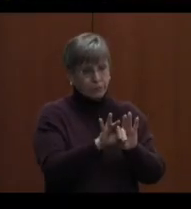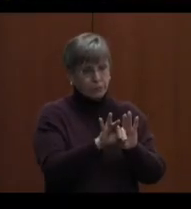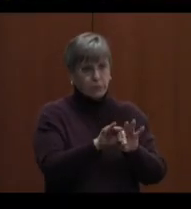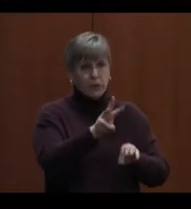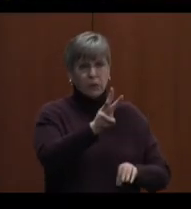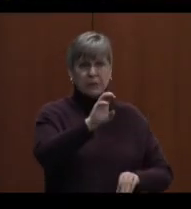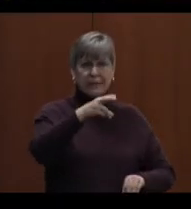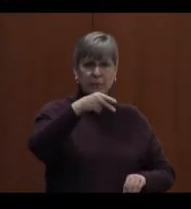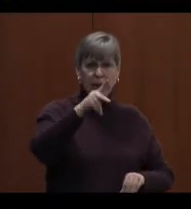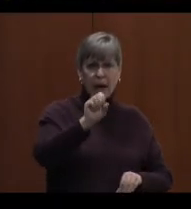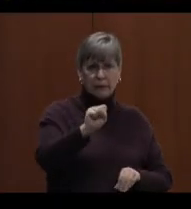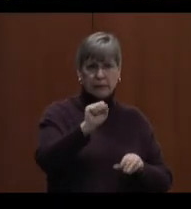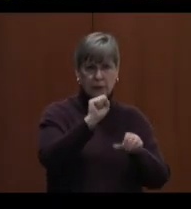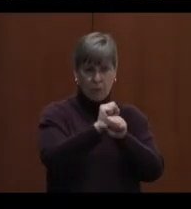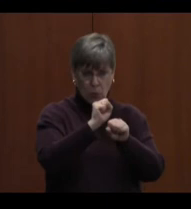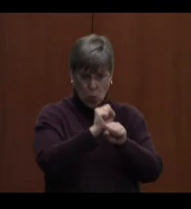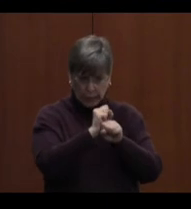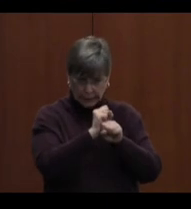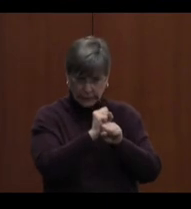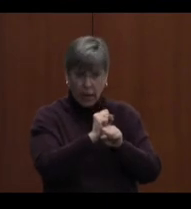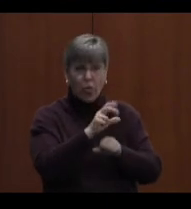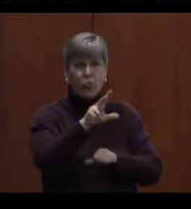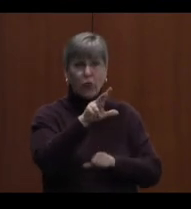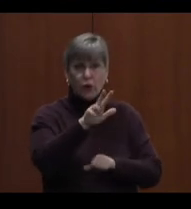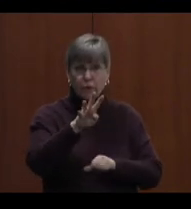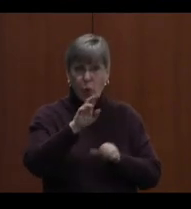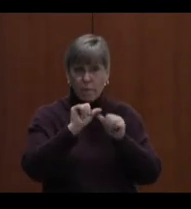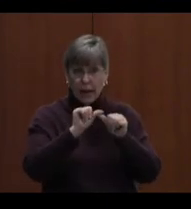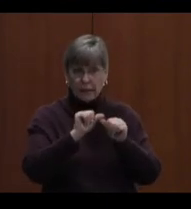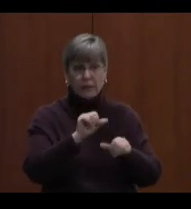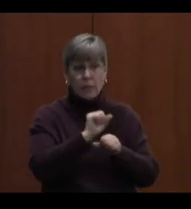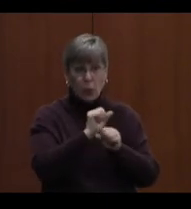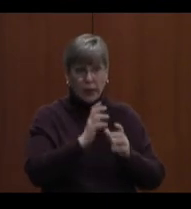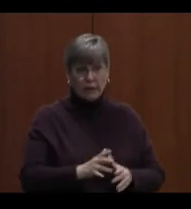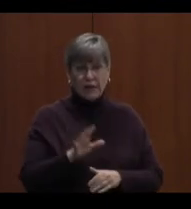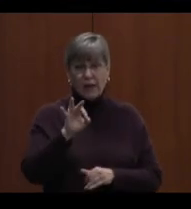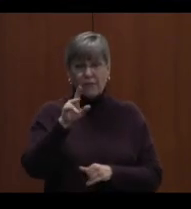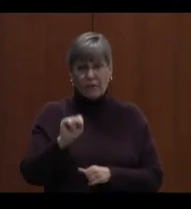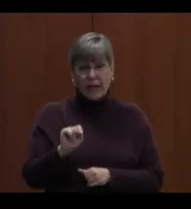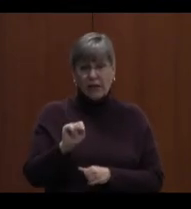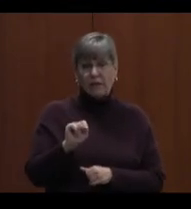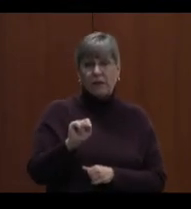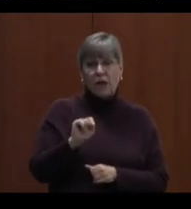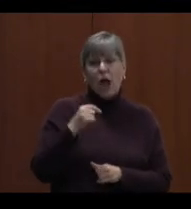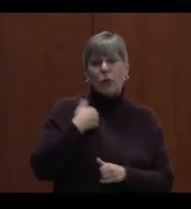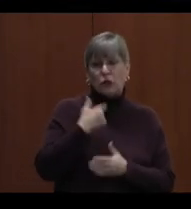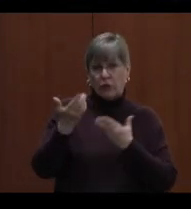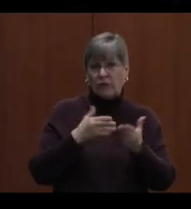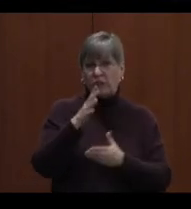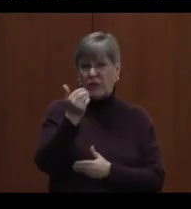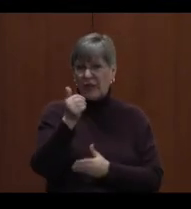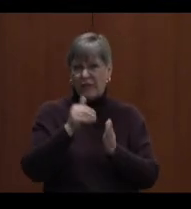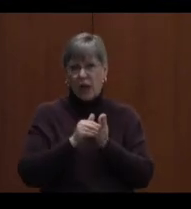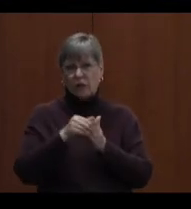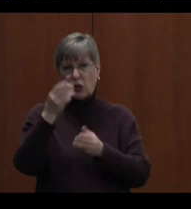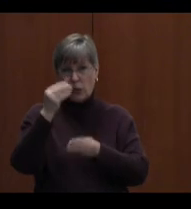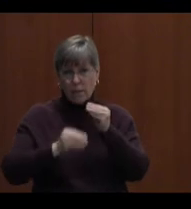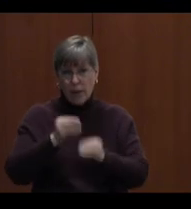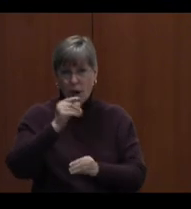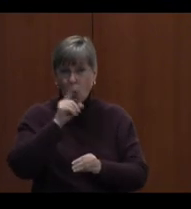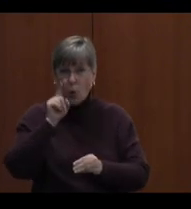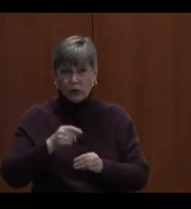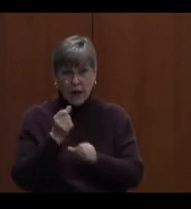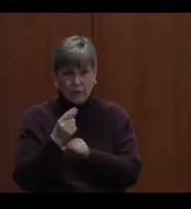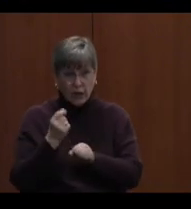WCPS employs 34 maintenance employees who complete about 15,000 repair orders a year. Their role is